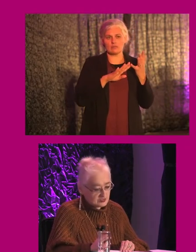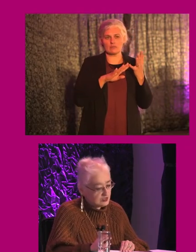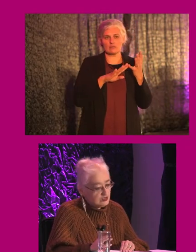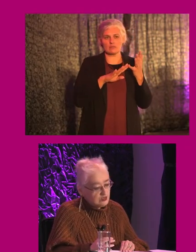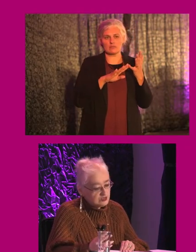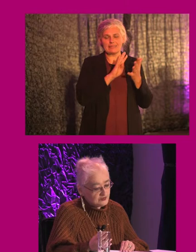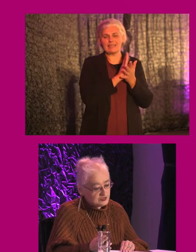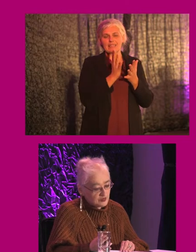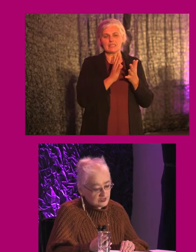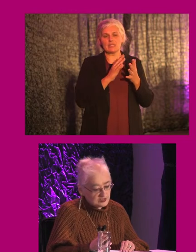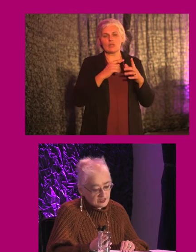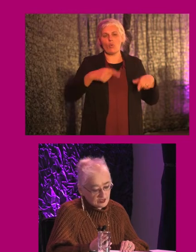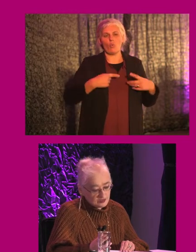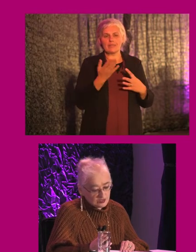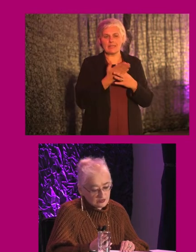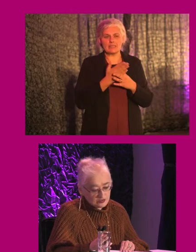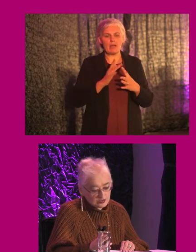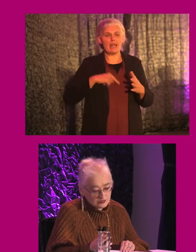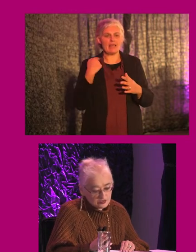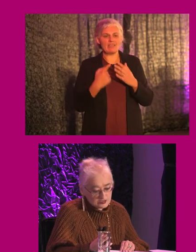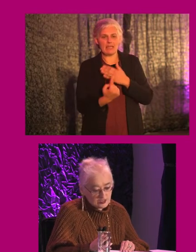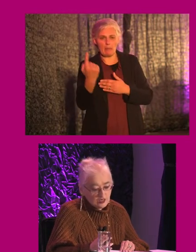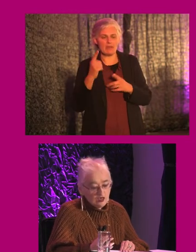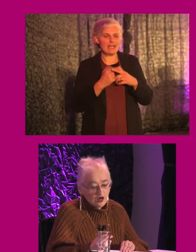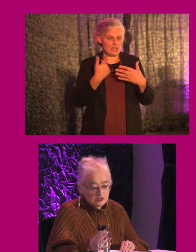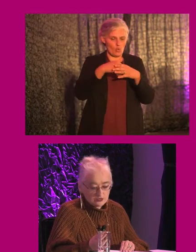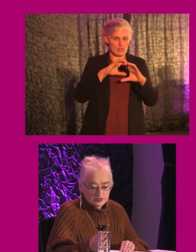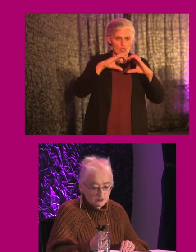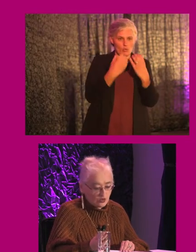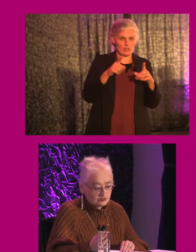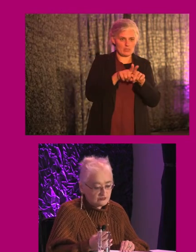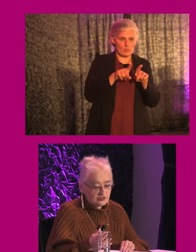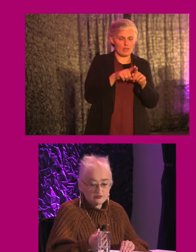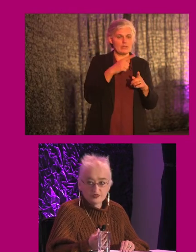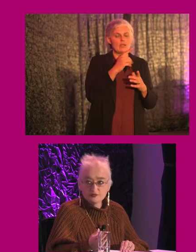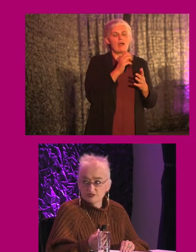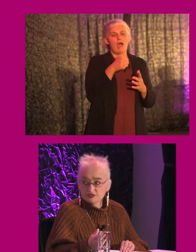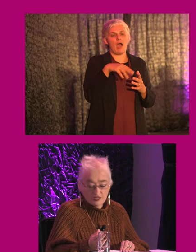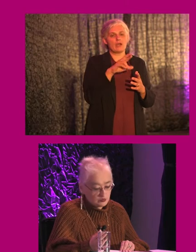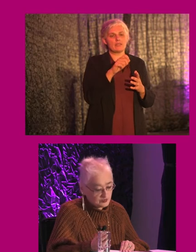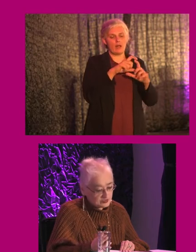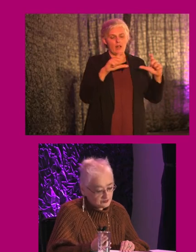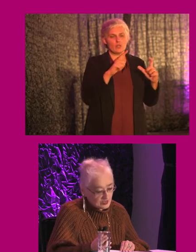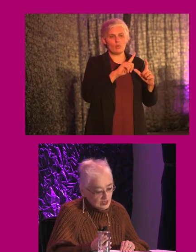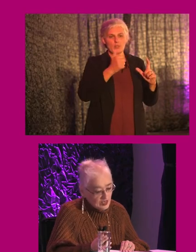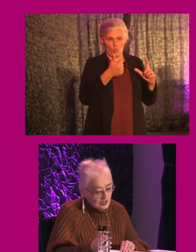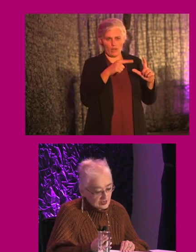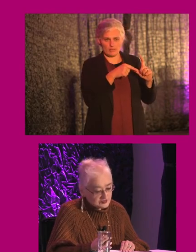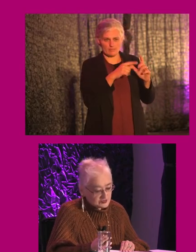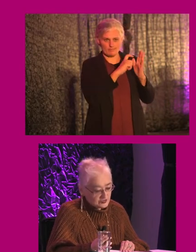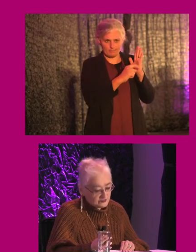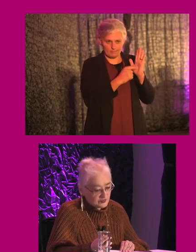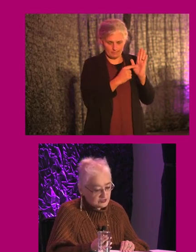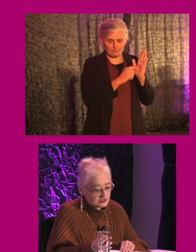19, living independently and being included in the community, Article 21, freedom of expression and opinion, and